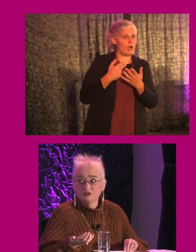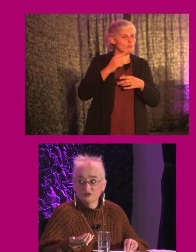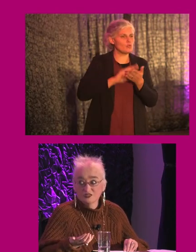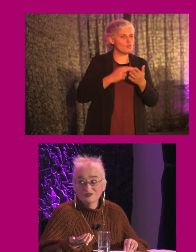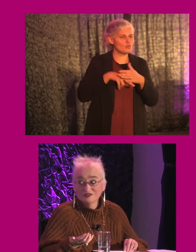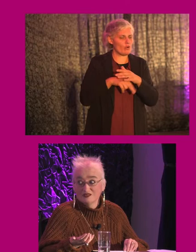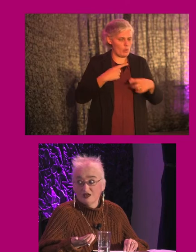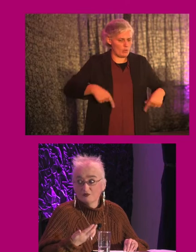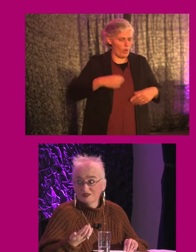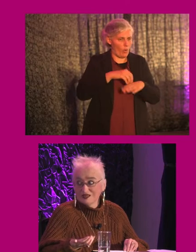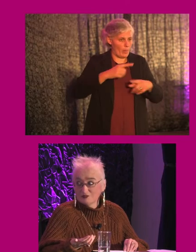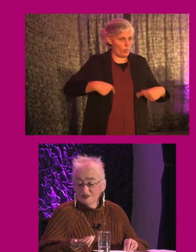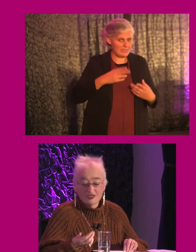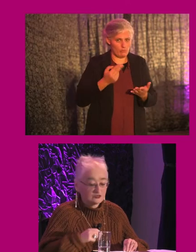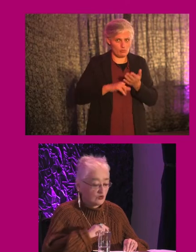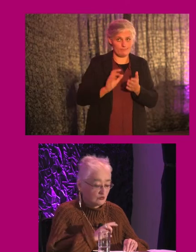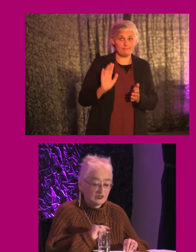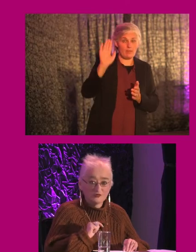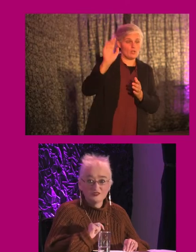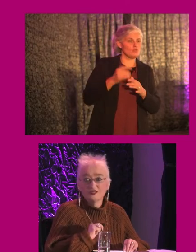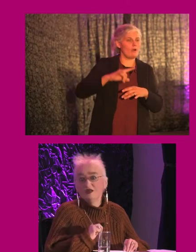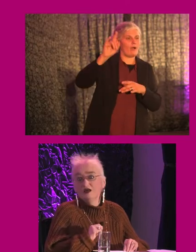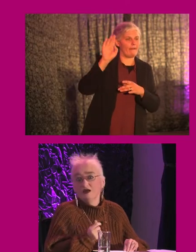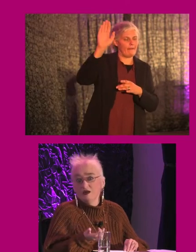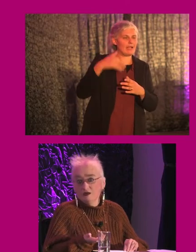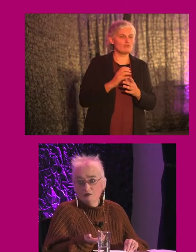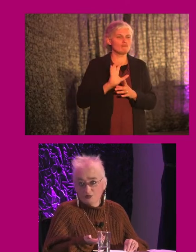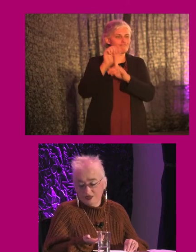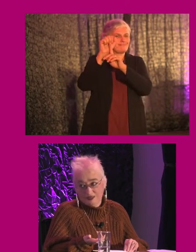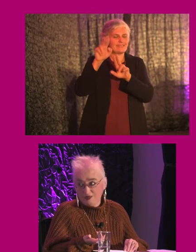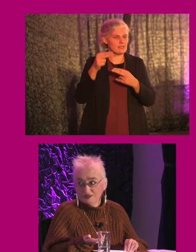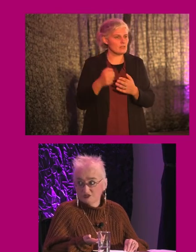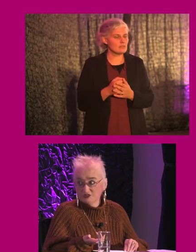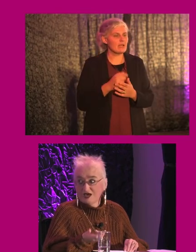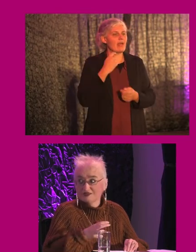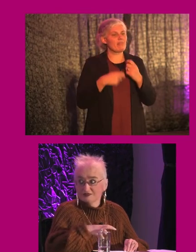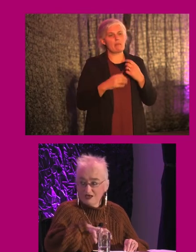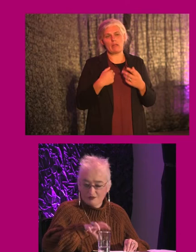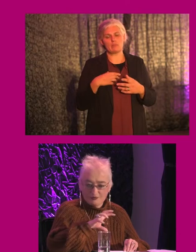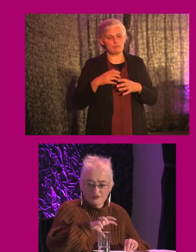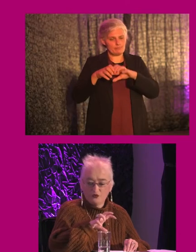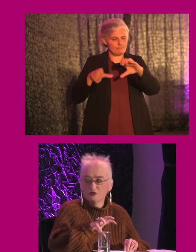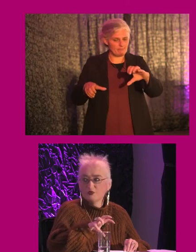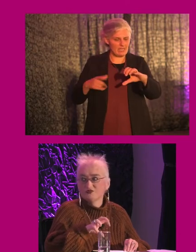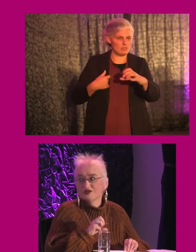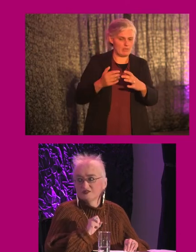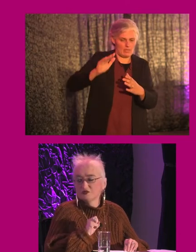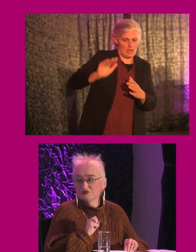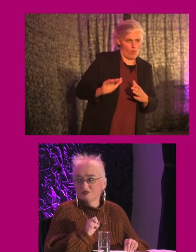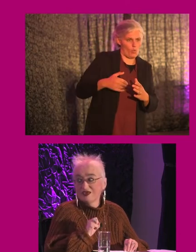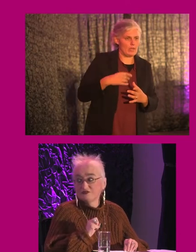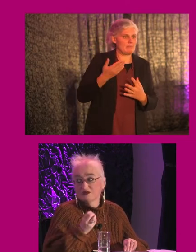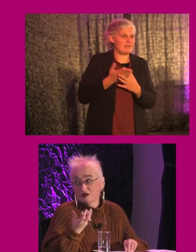it accessible to children and putting them in danger? Or whether it's putting in a bench and it being a focal point for